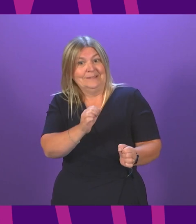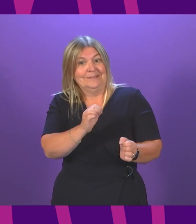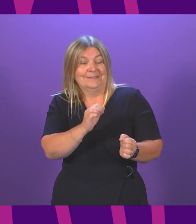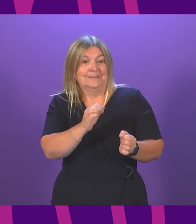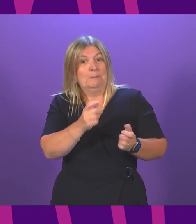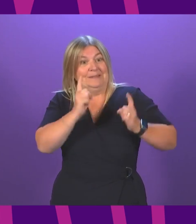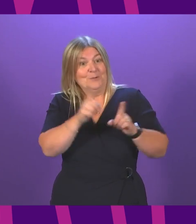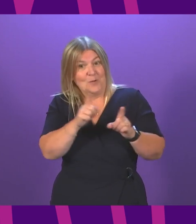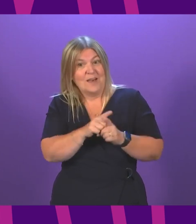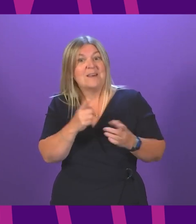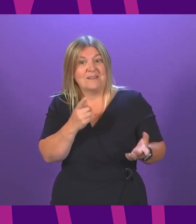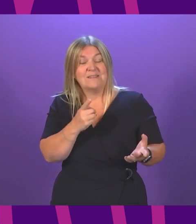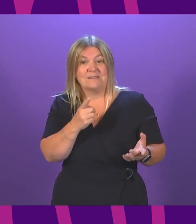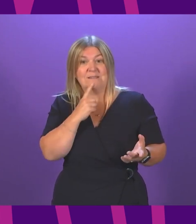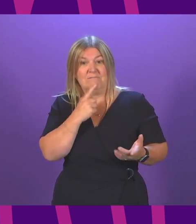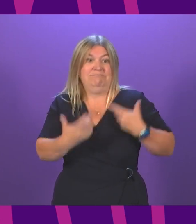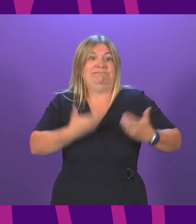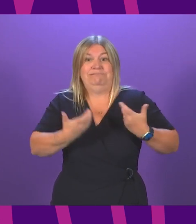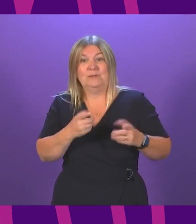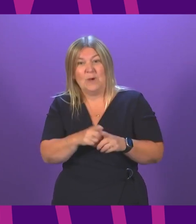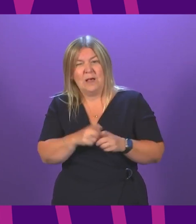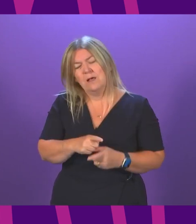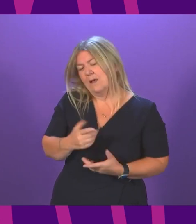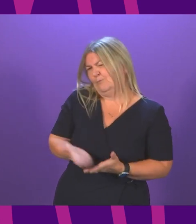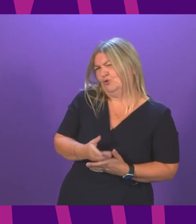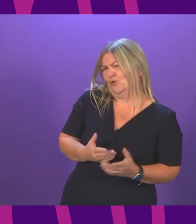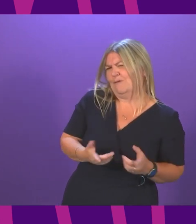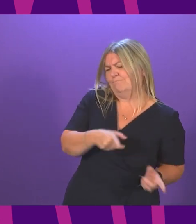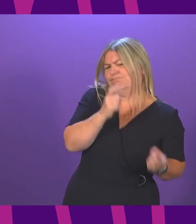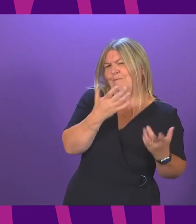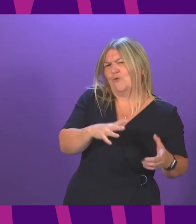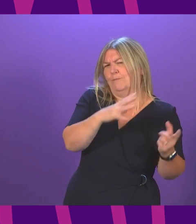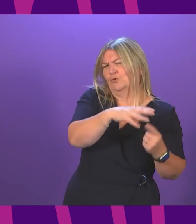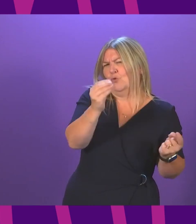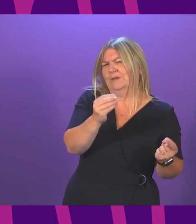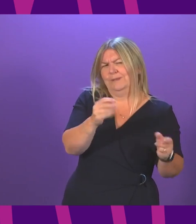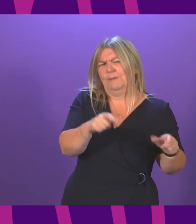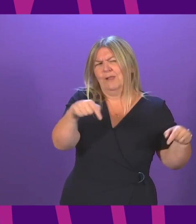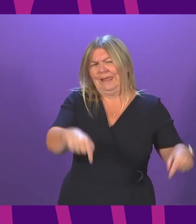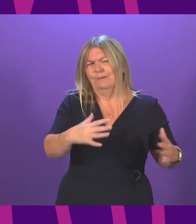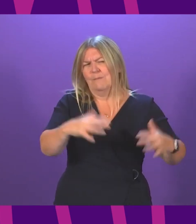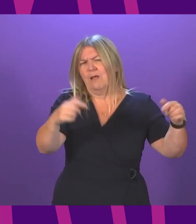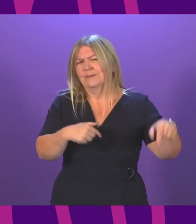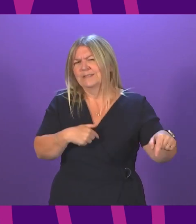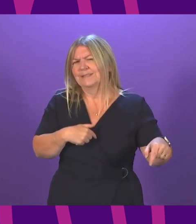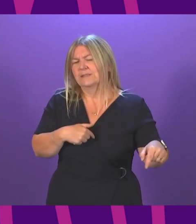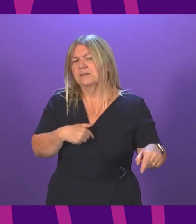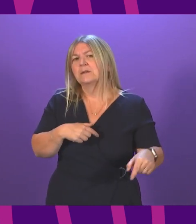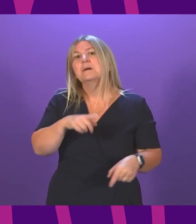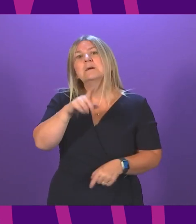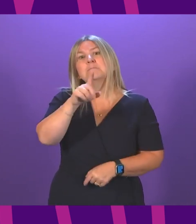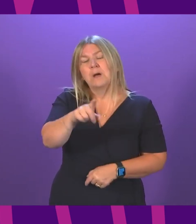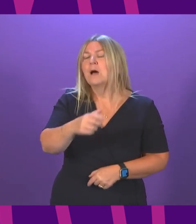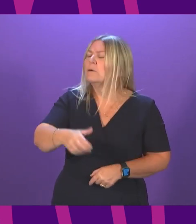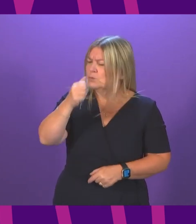although I'm not sure we've heard it from the conservative benches in this parliament, but I may, I may be wrong on that. We know that families are